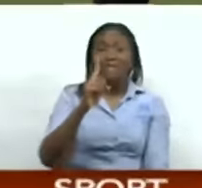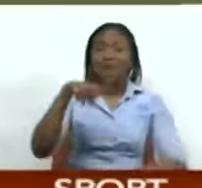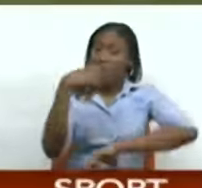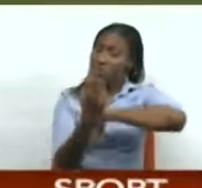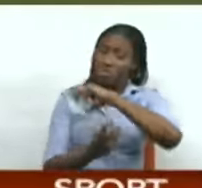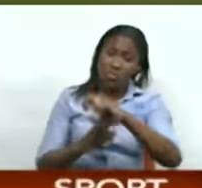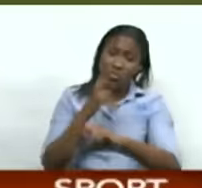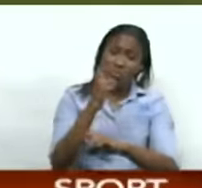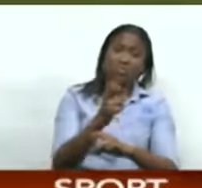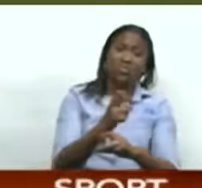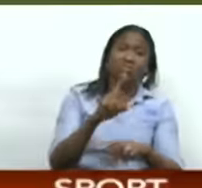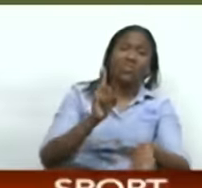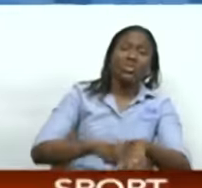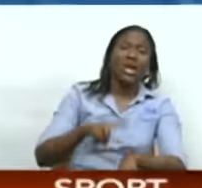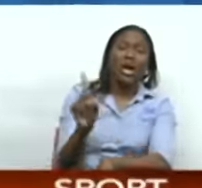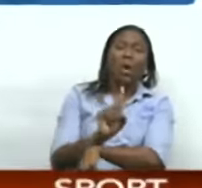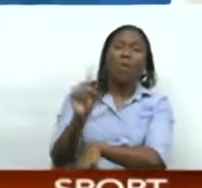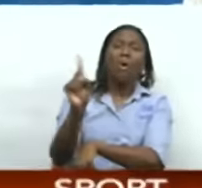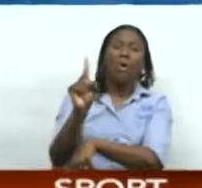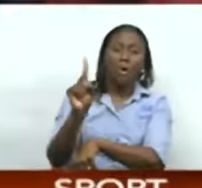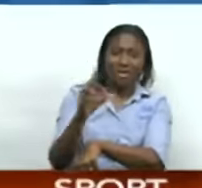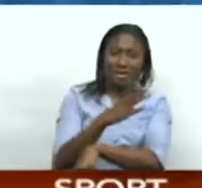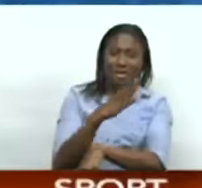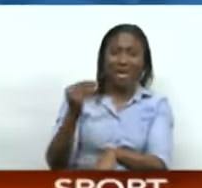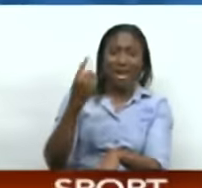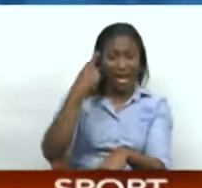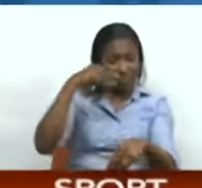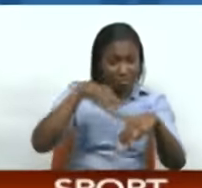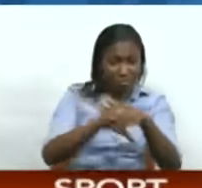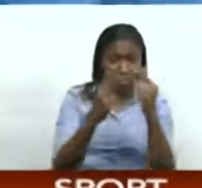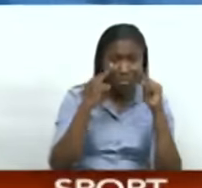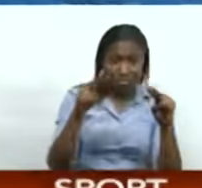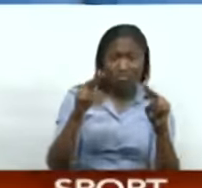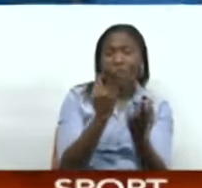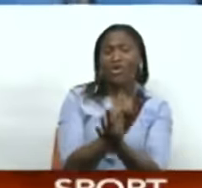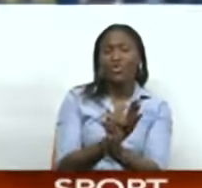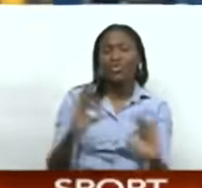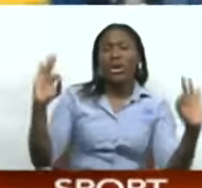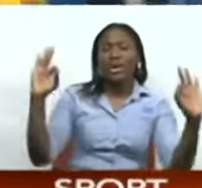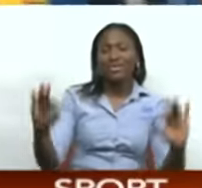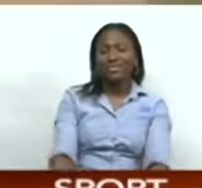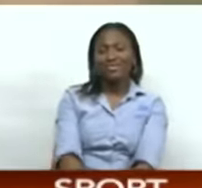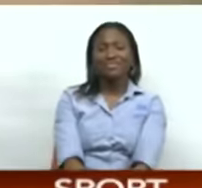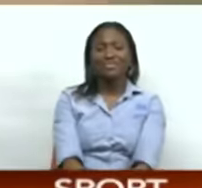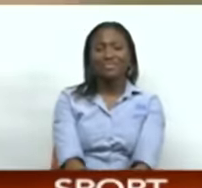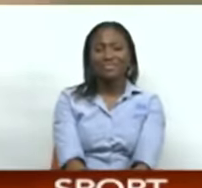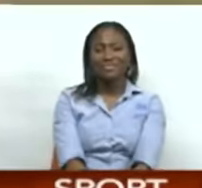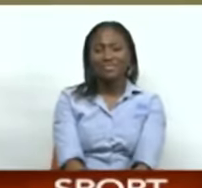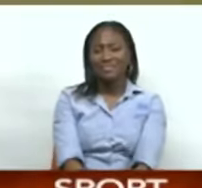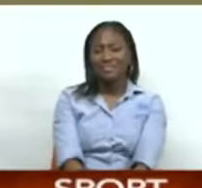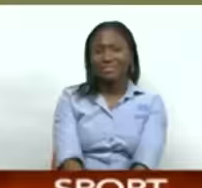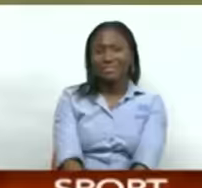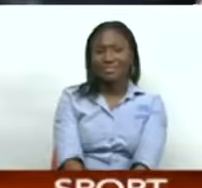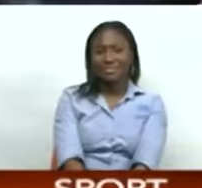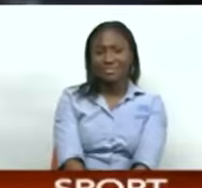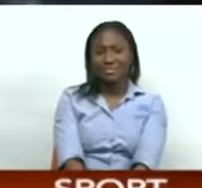is 1 p.m., and entry to the final is free. Ian Wason, CNC3 Sport.